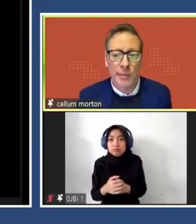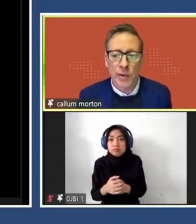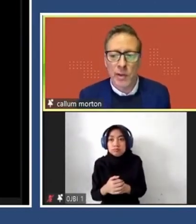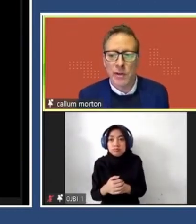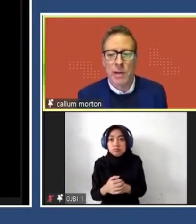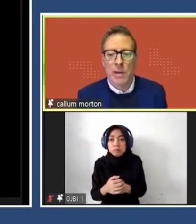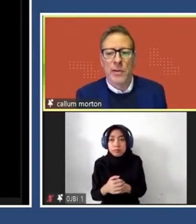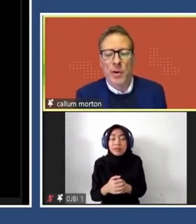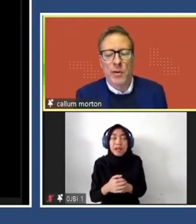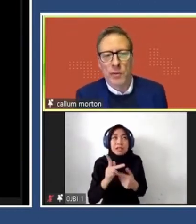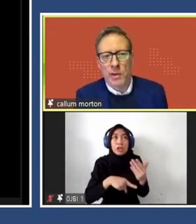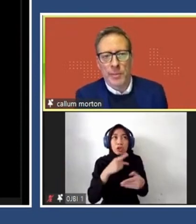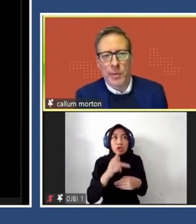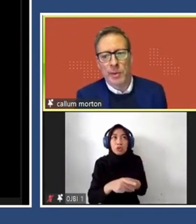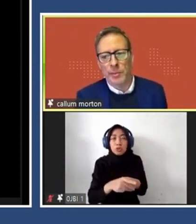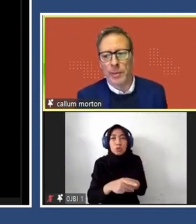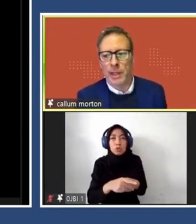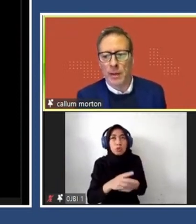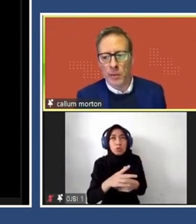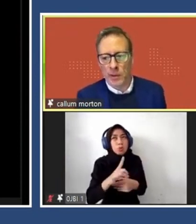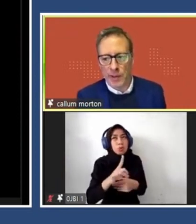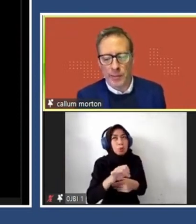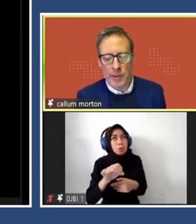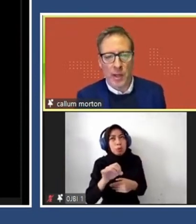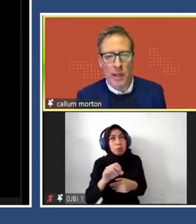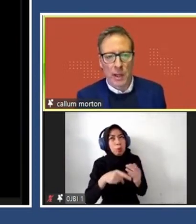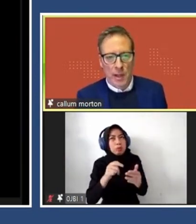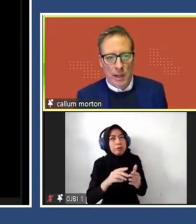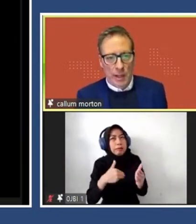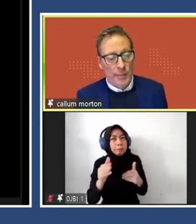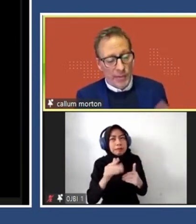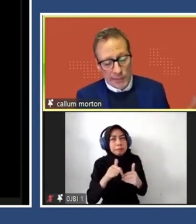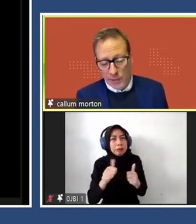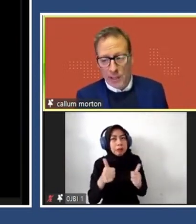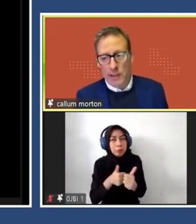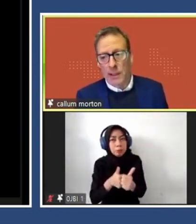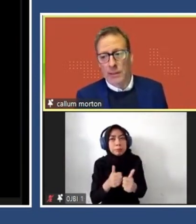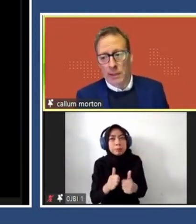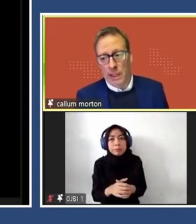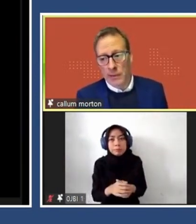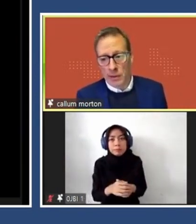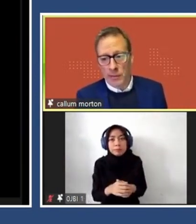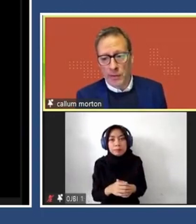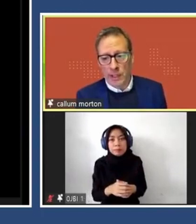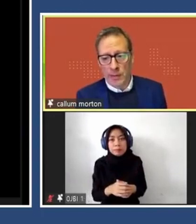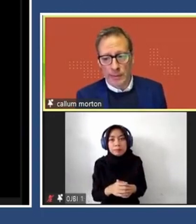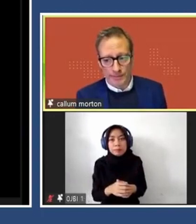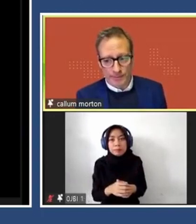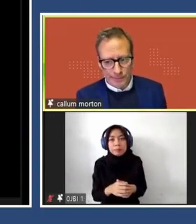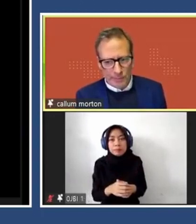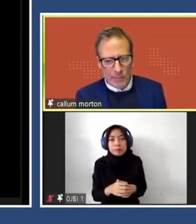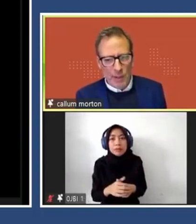over 150 projects, the bulk of which are permanent public artworks funded by Percent for Art, like in the